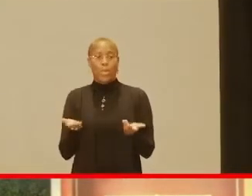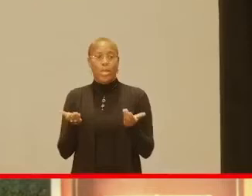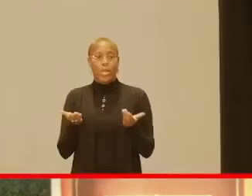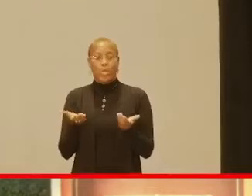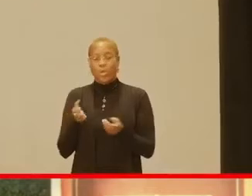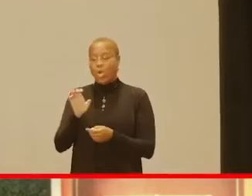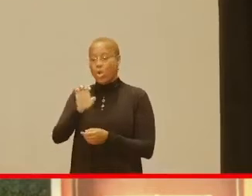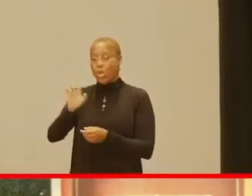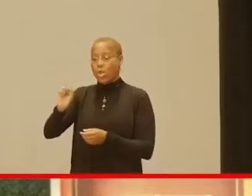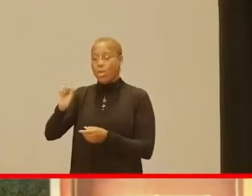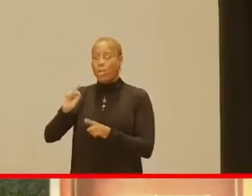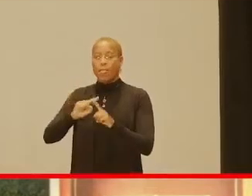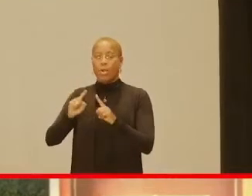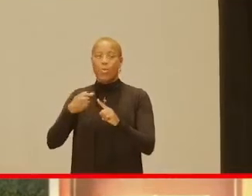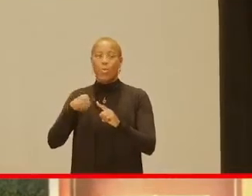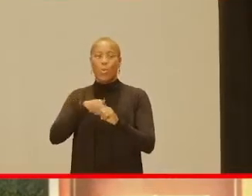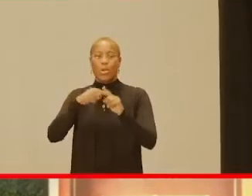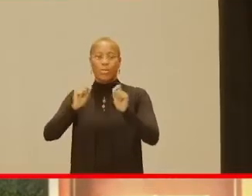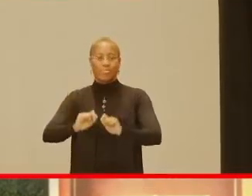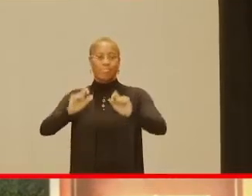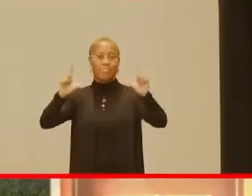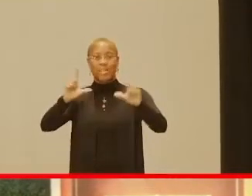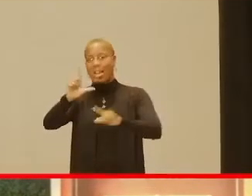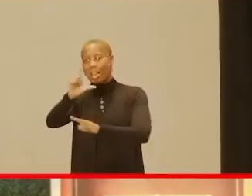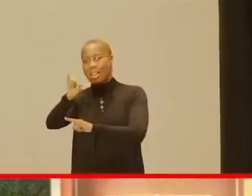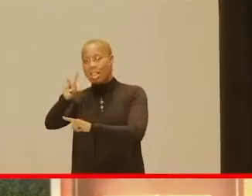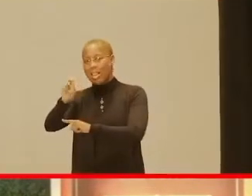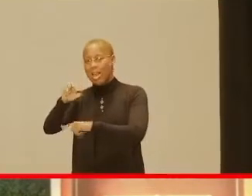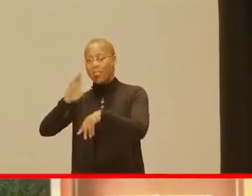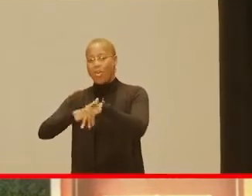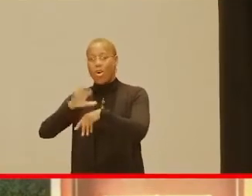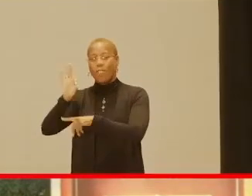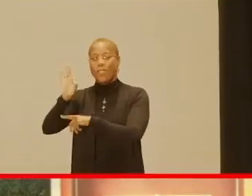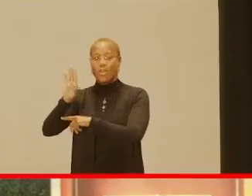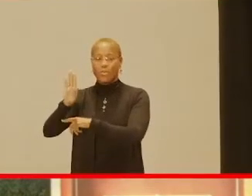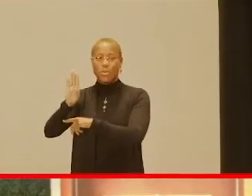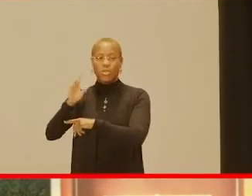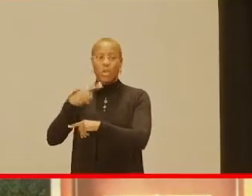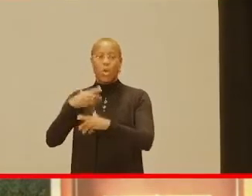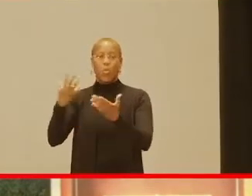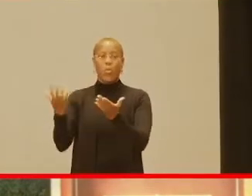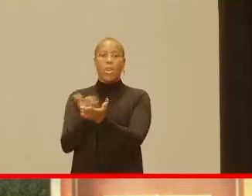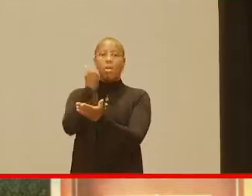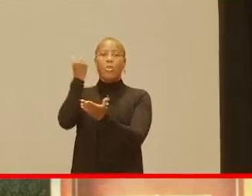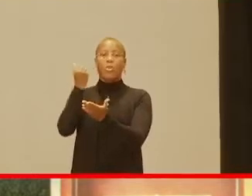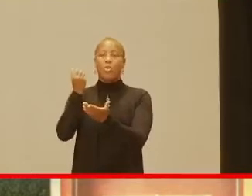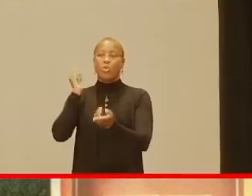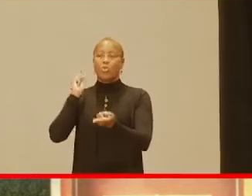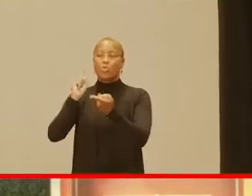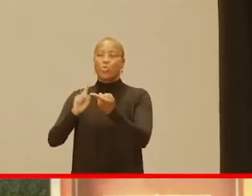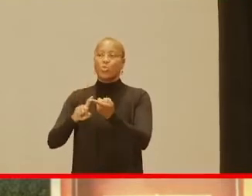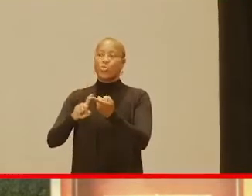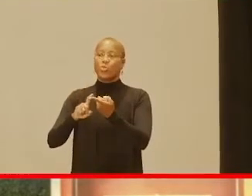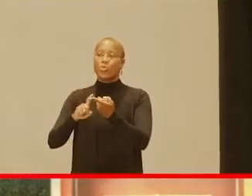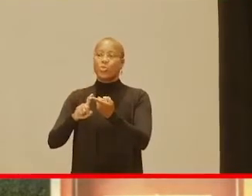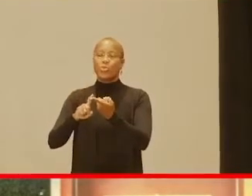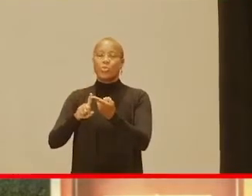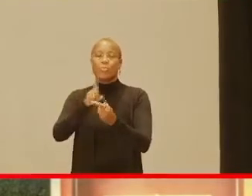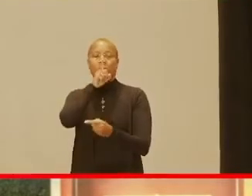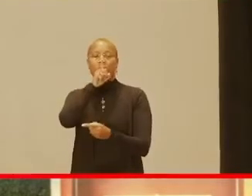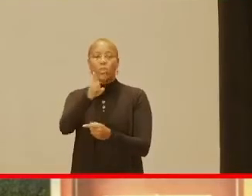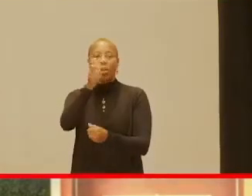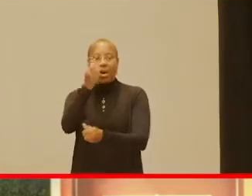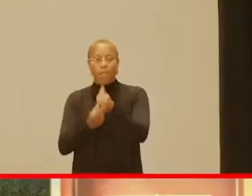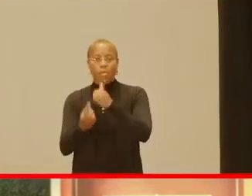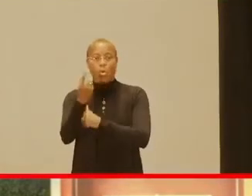live on Facebook, so I wanted to make sure I had the opportunity to make sure everybody knows what Early Steps